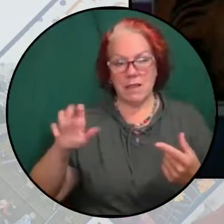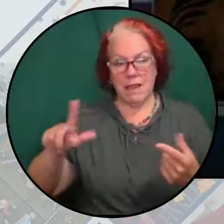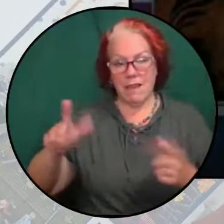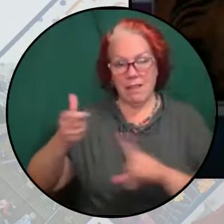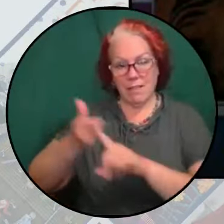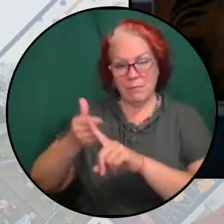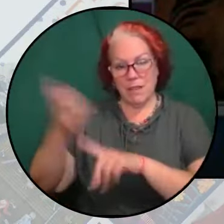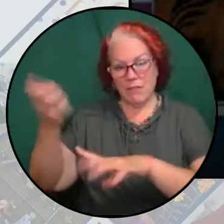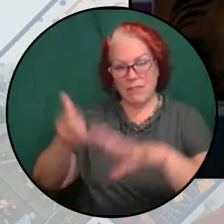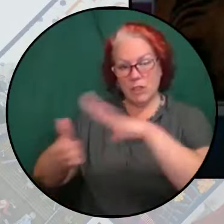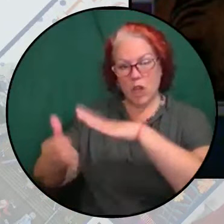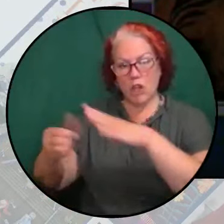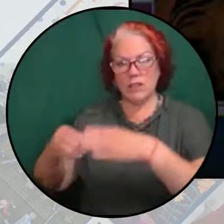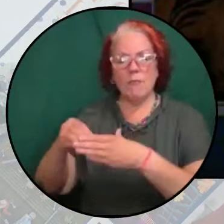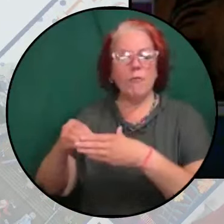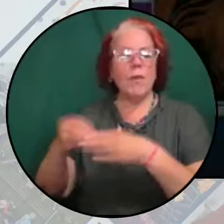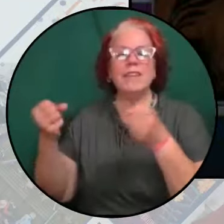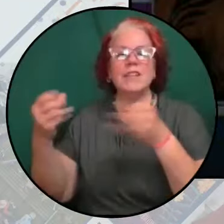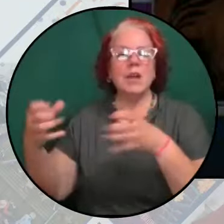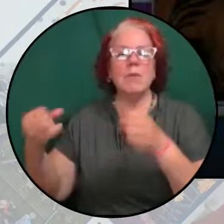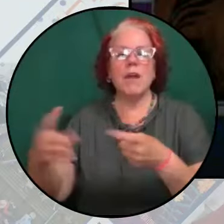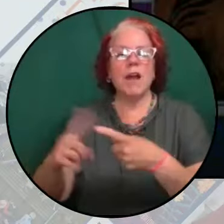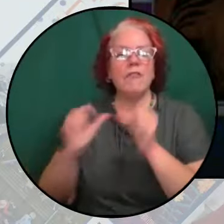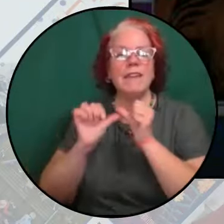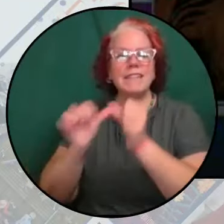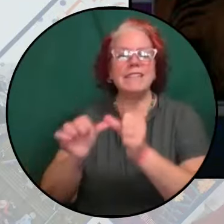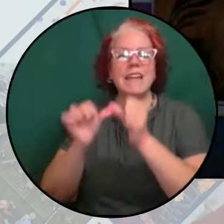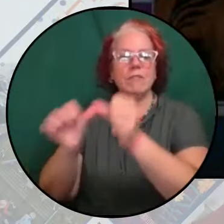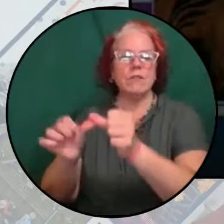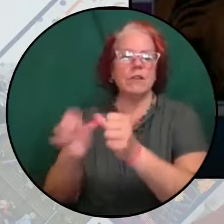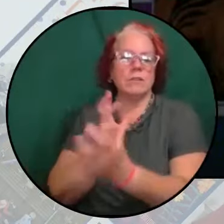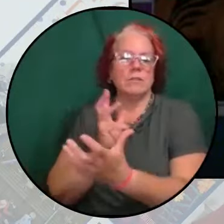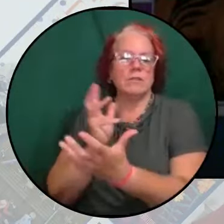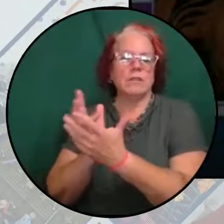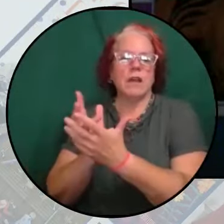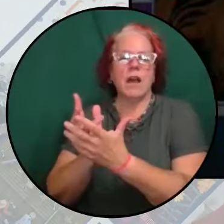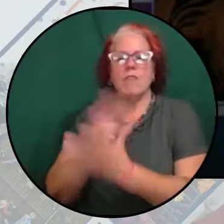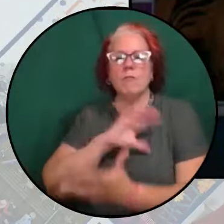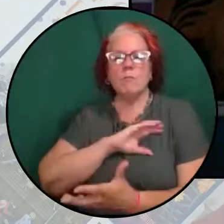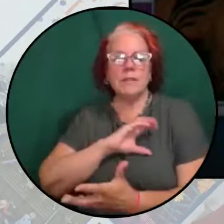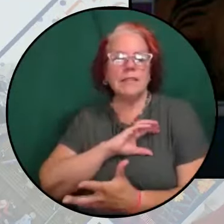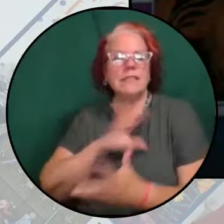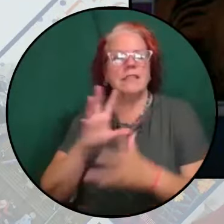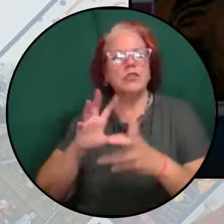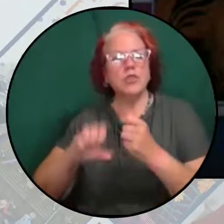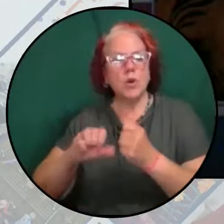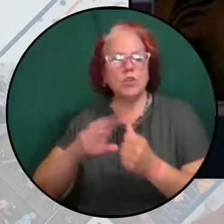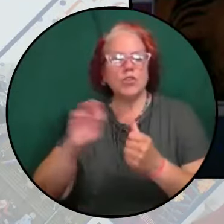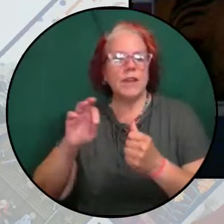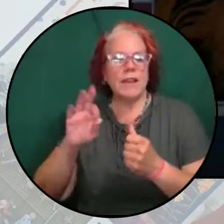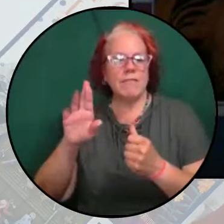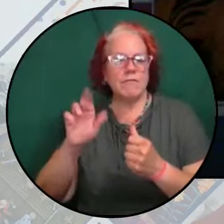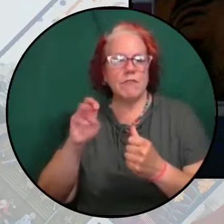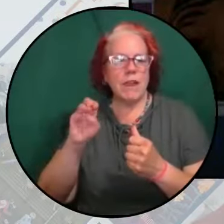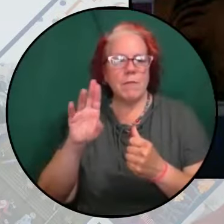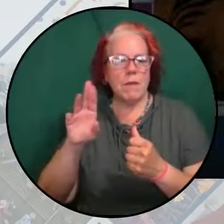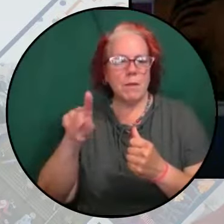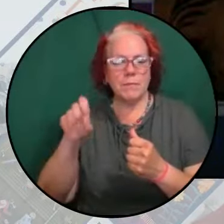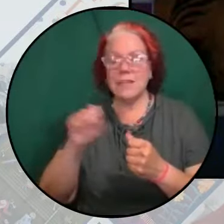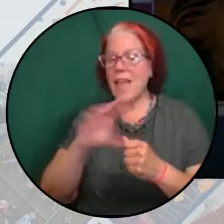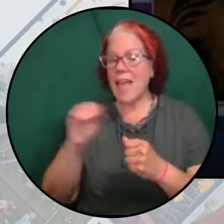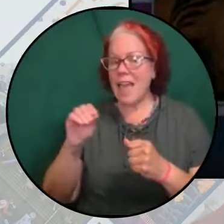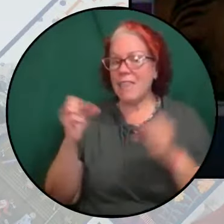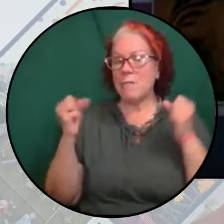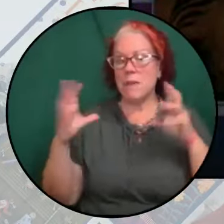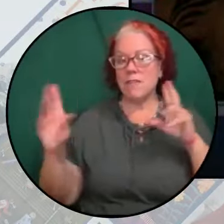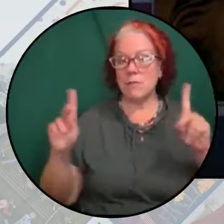of indefinitely incarcerated survivors of police torture and frame-ups, not to mention those who cops have murdered,